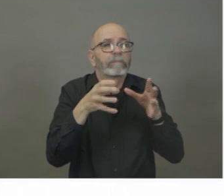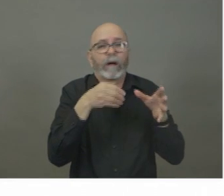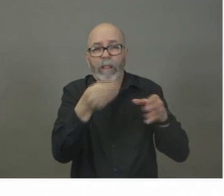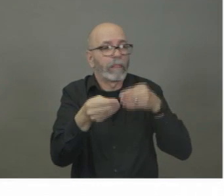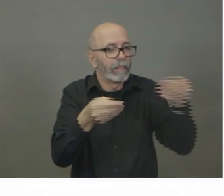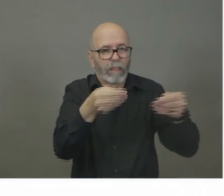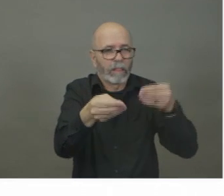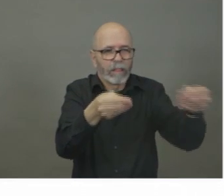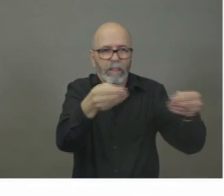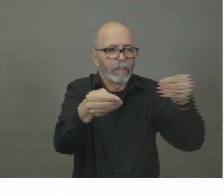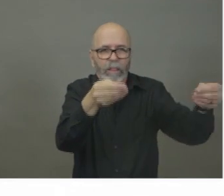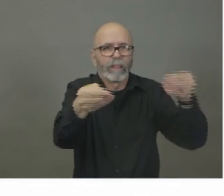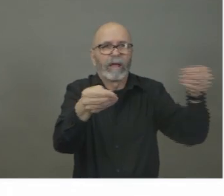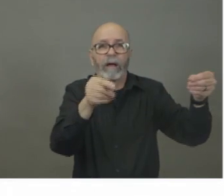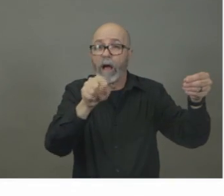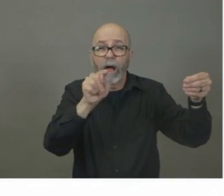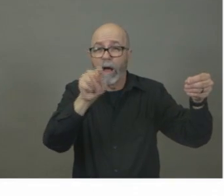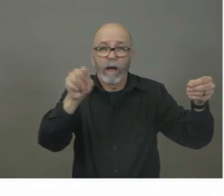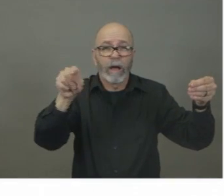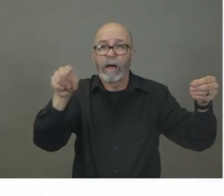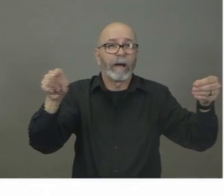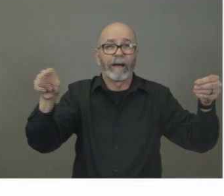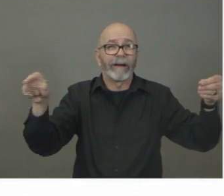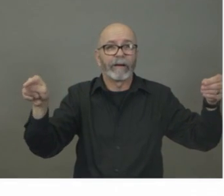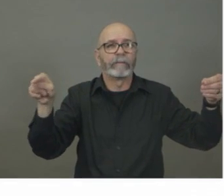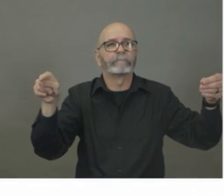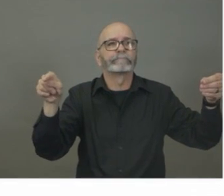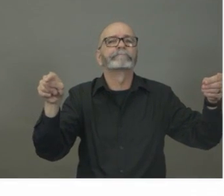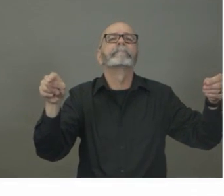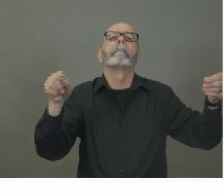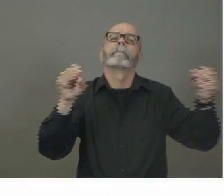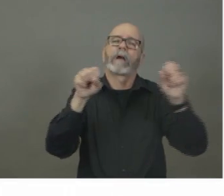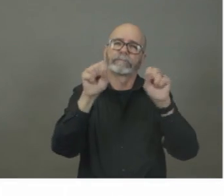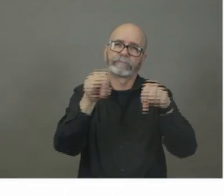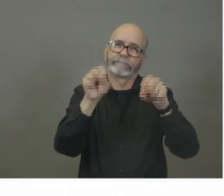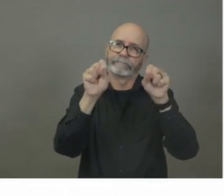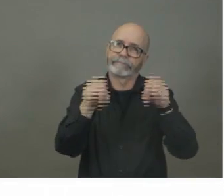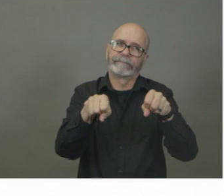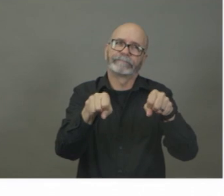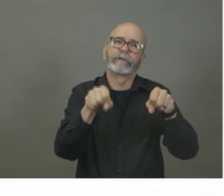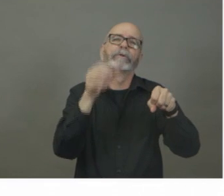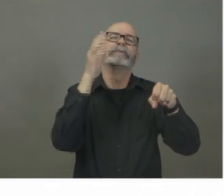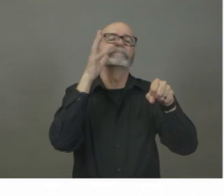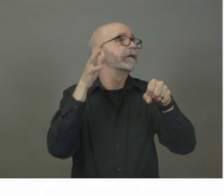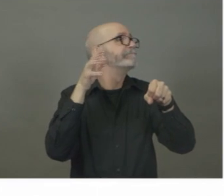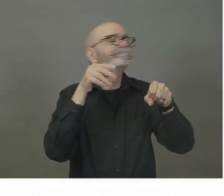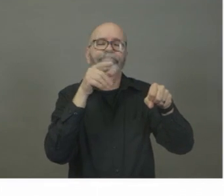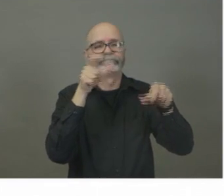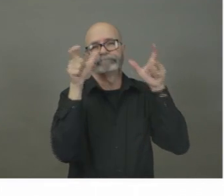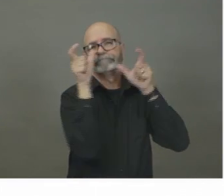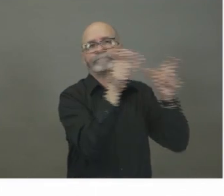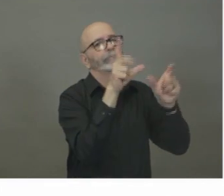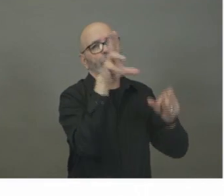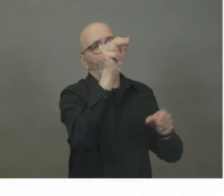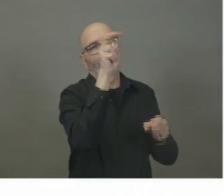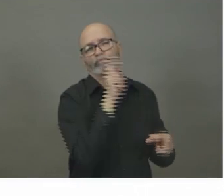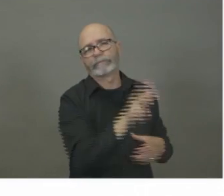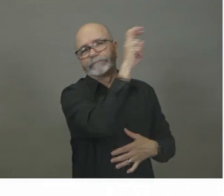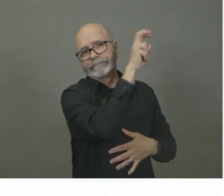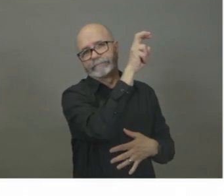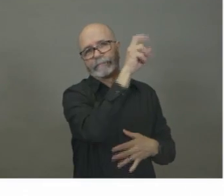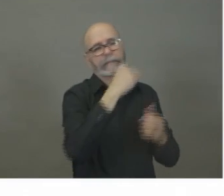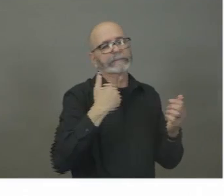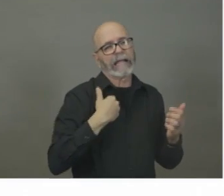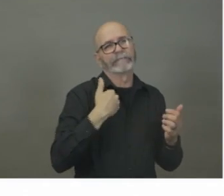daily amongst my public health colleagues. We may have to start to put some travel restrictions on travel within Canada. This is